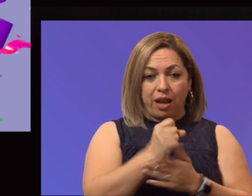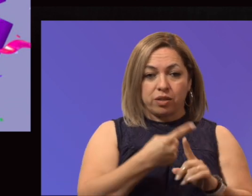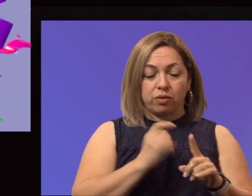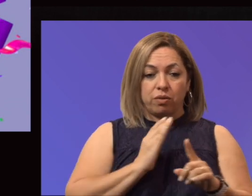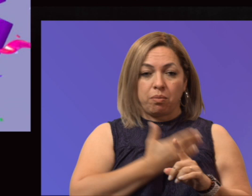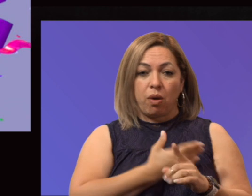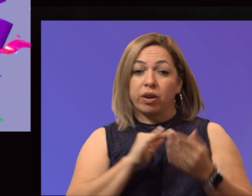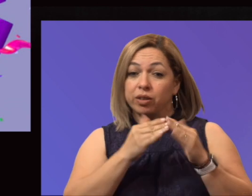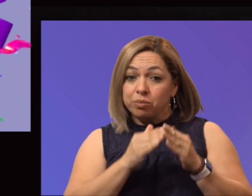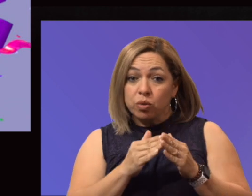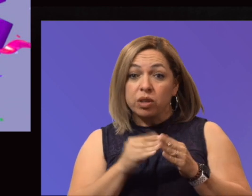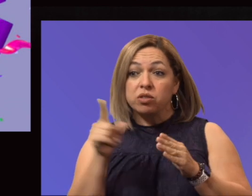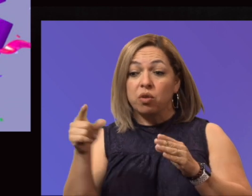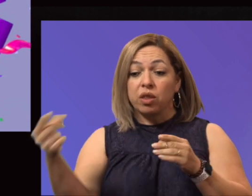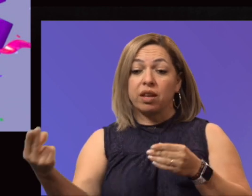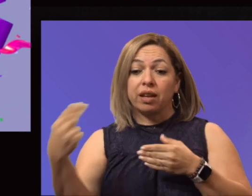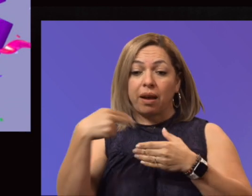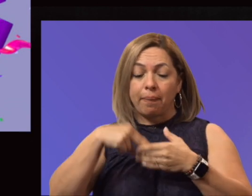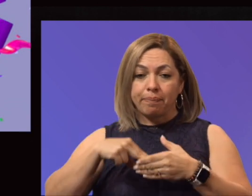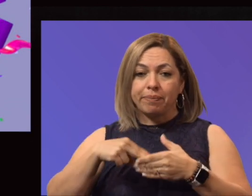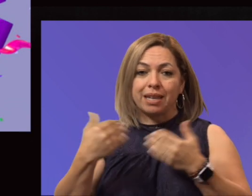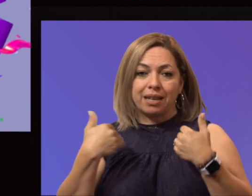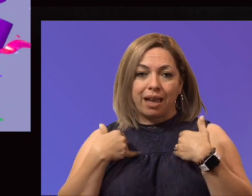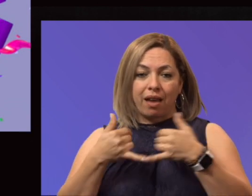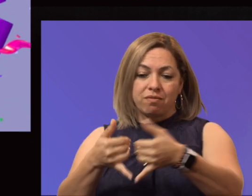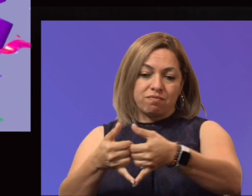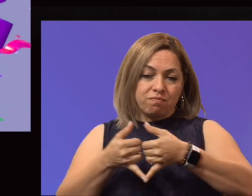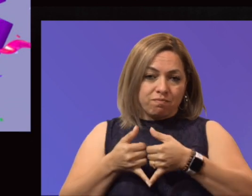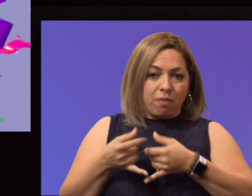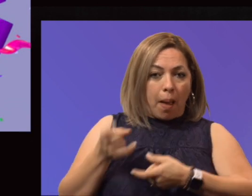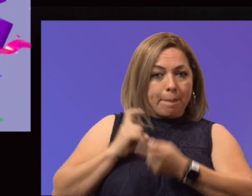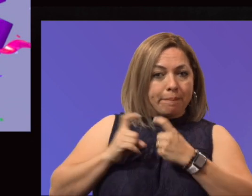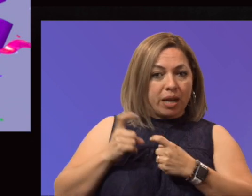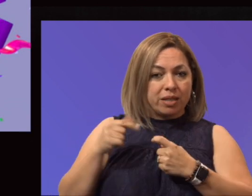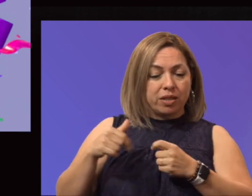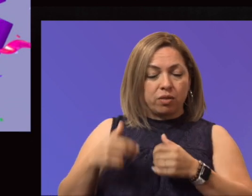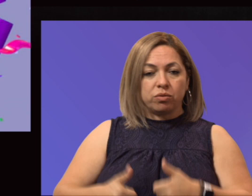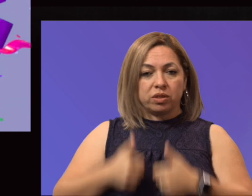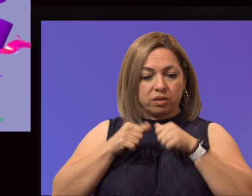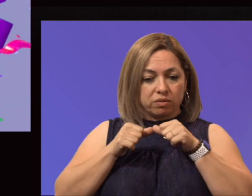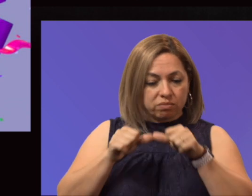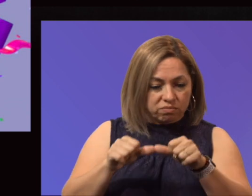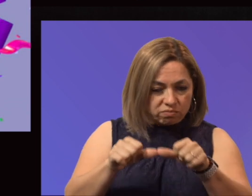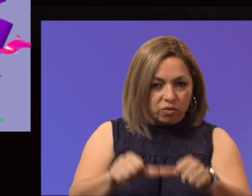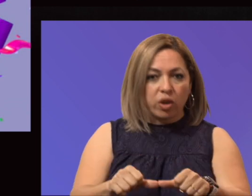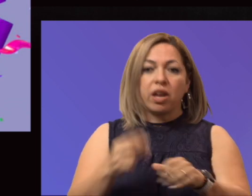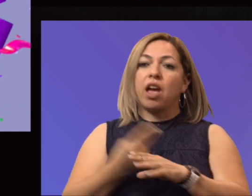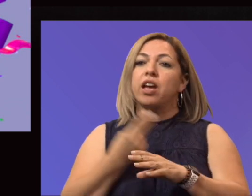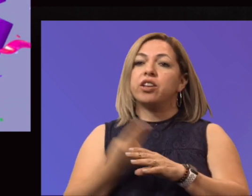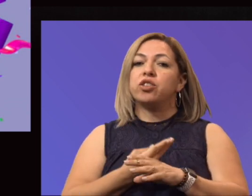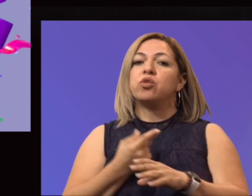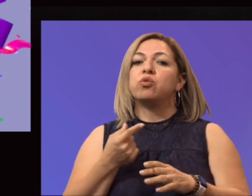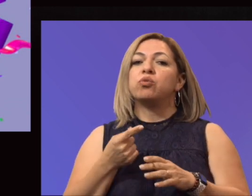in and receive that. This money would live in perpetuity, and we would utilize what it generates annually to provide